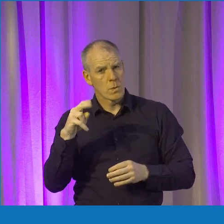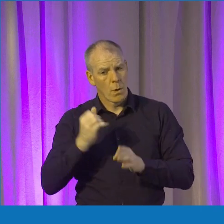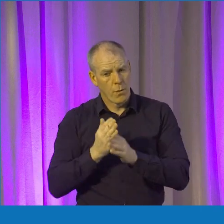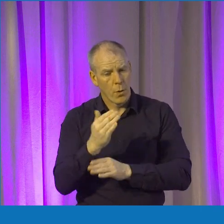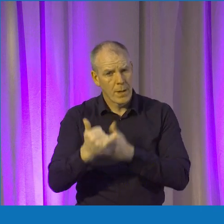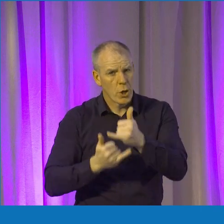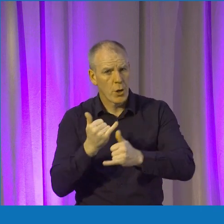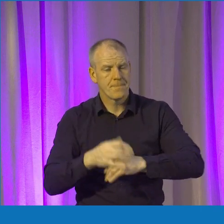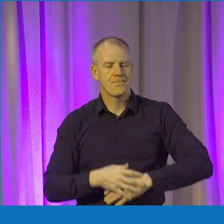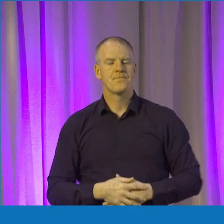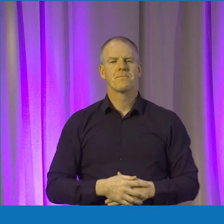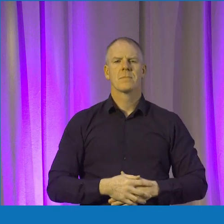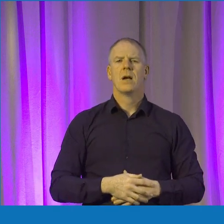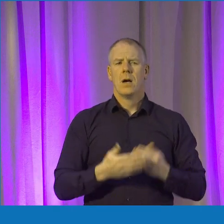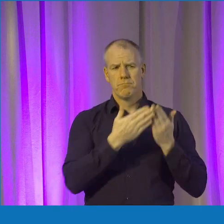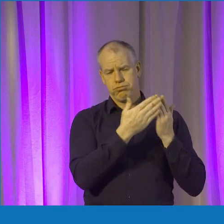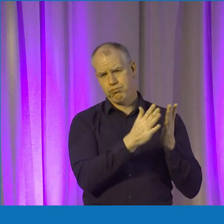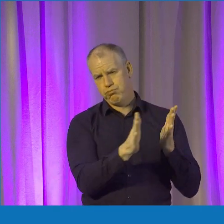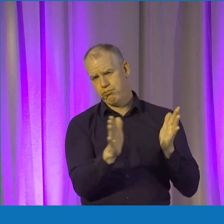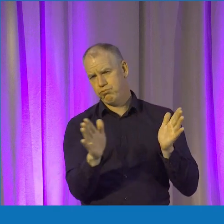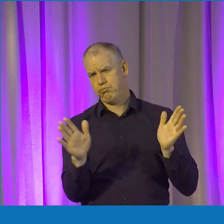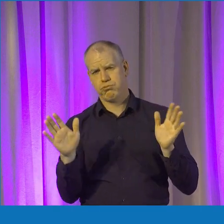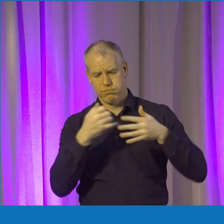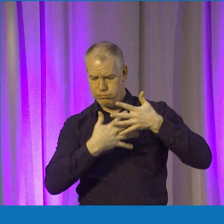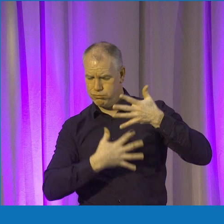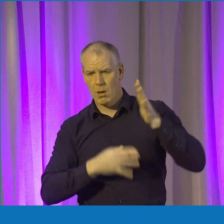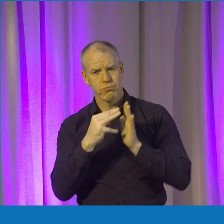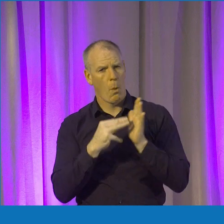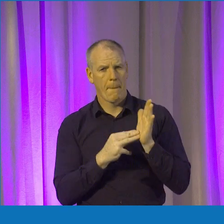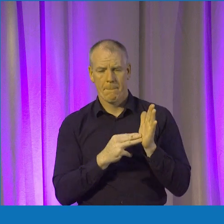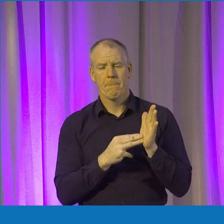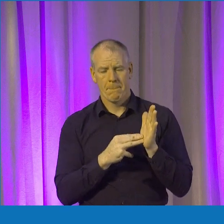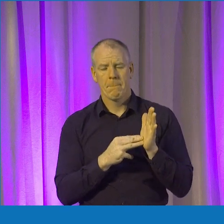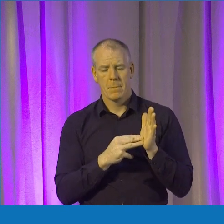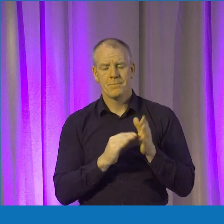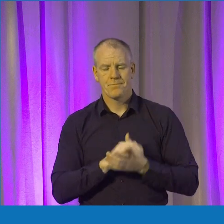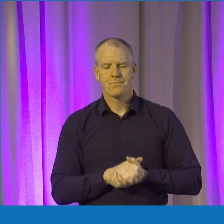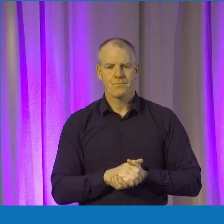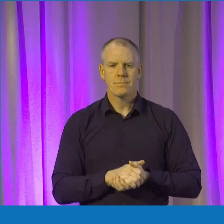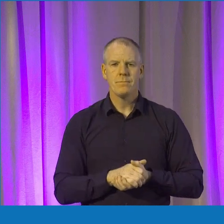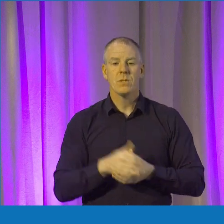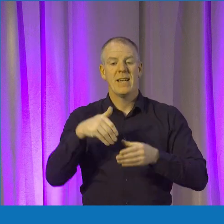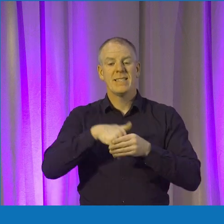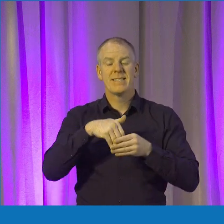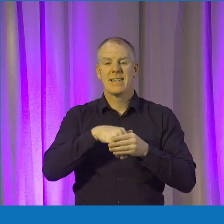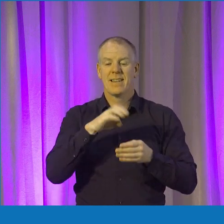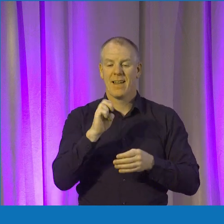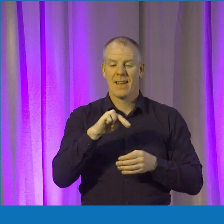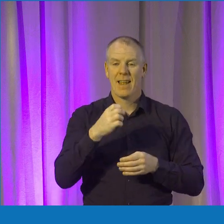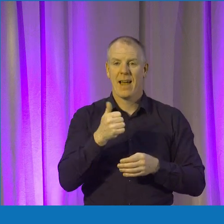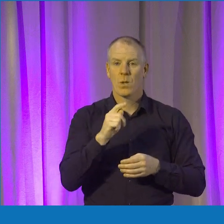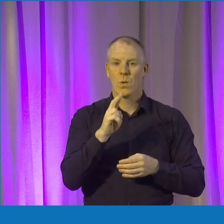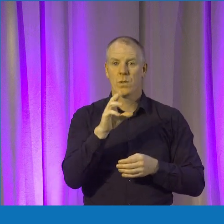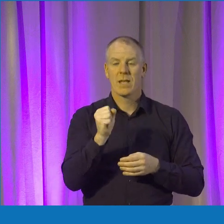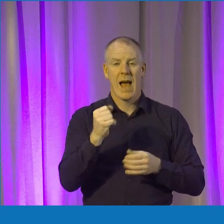Yeah, so we have quite a wide range of programs and events that run. So internally within Enactus, we have